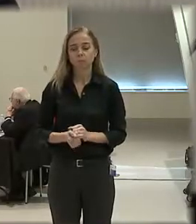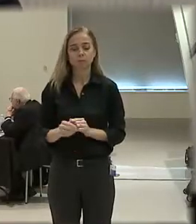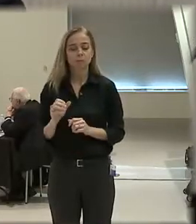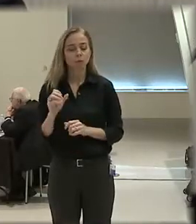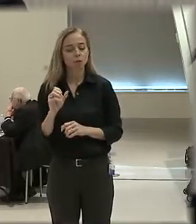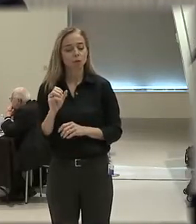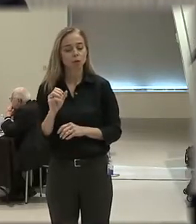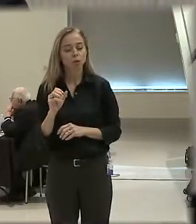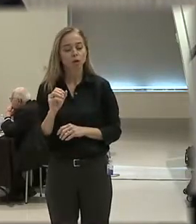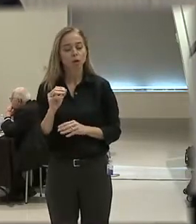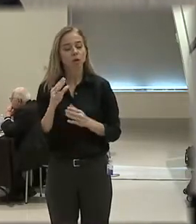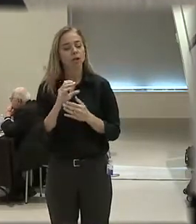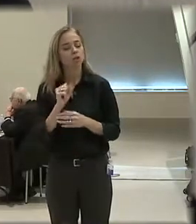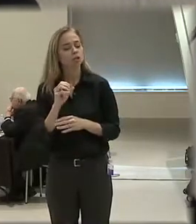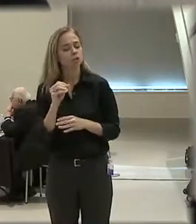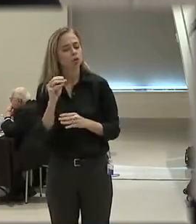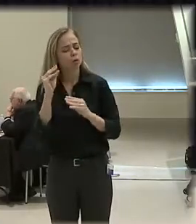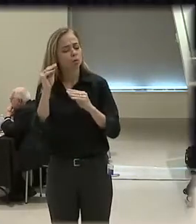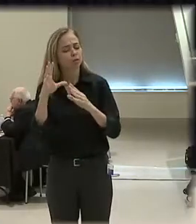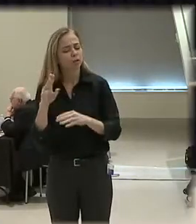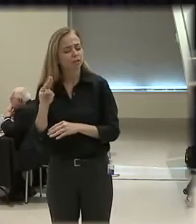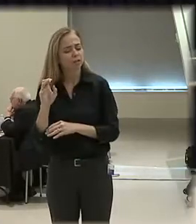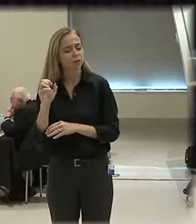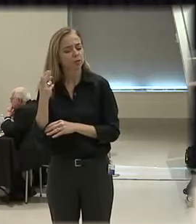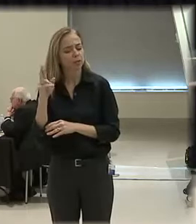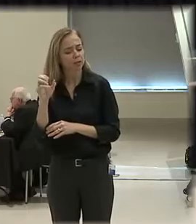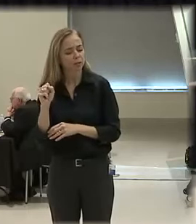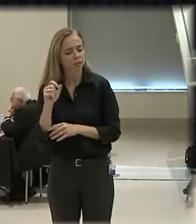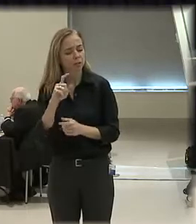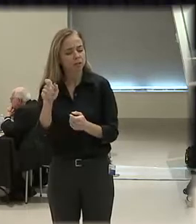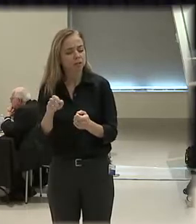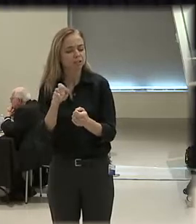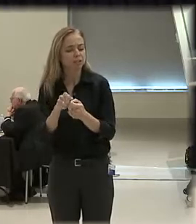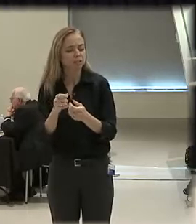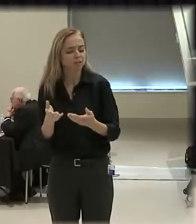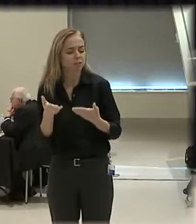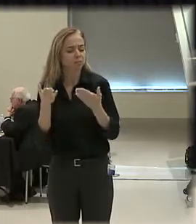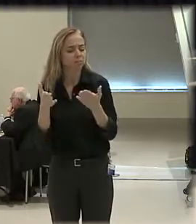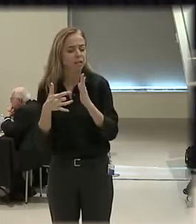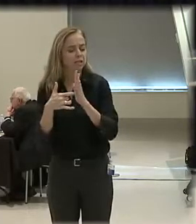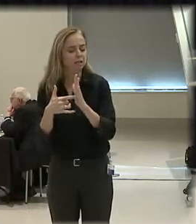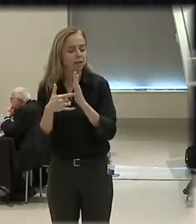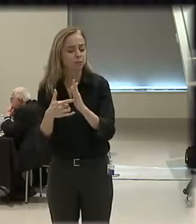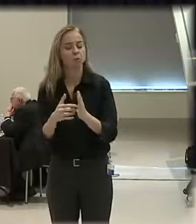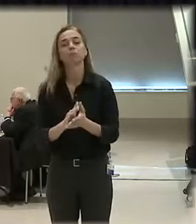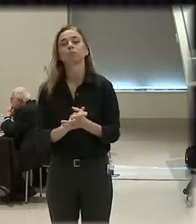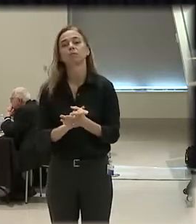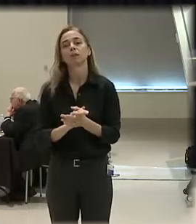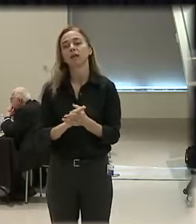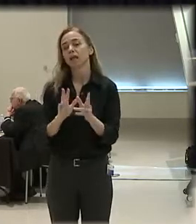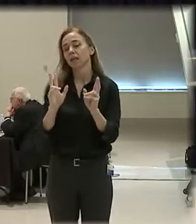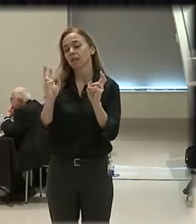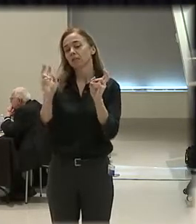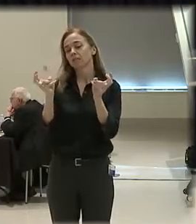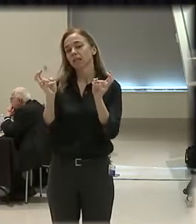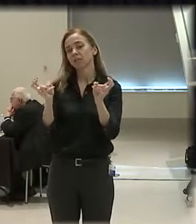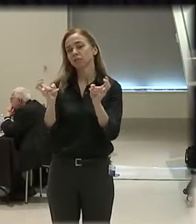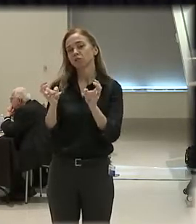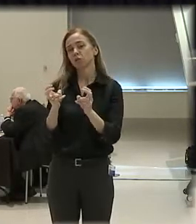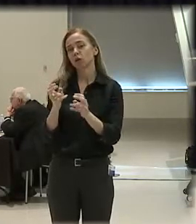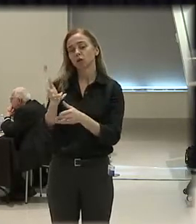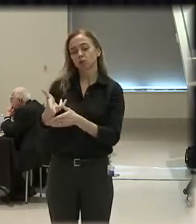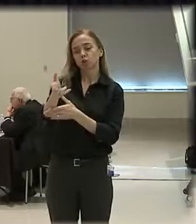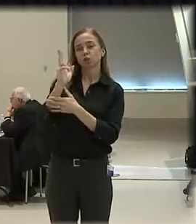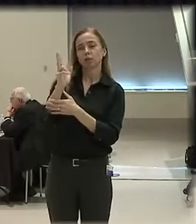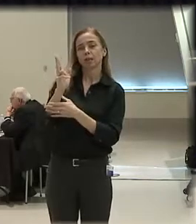So Professor Mears, in answer to your question, I'll give you a specific example. Say the issue of shooting at vehicles,